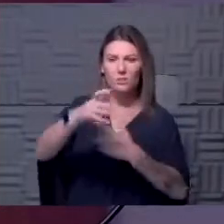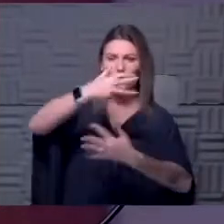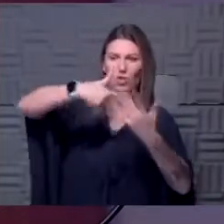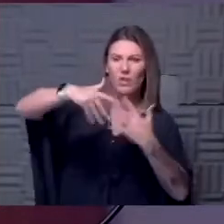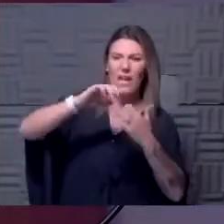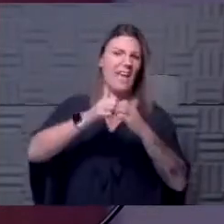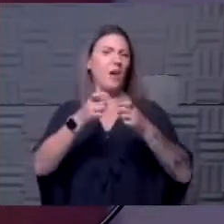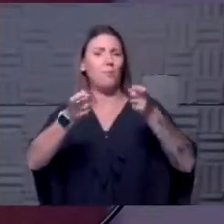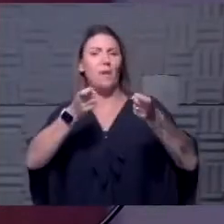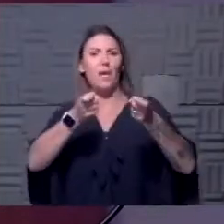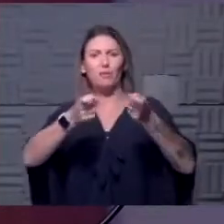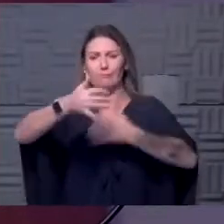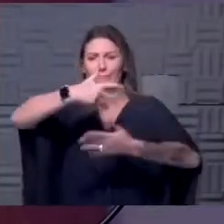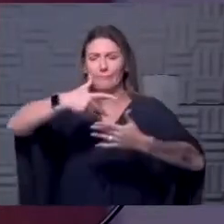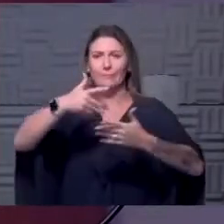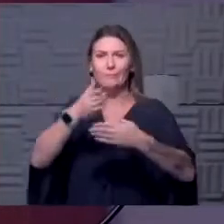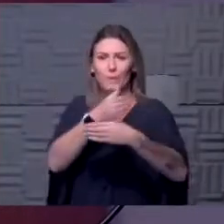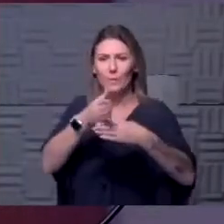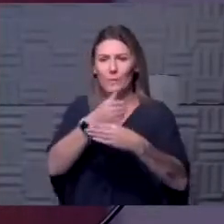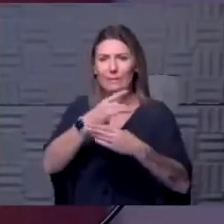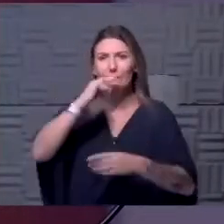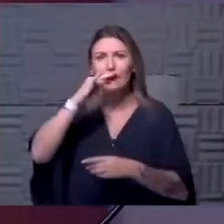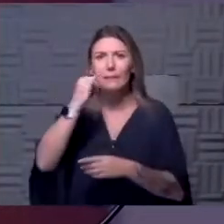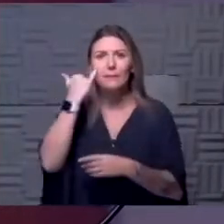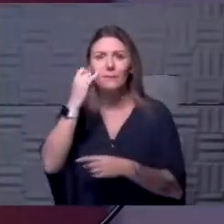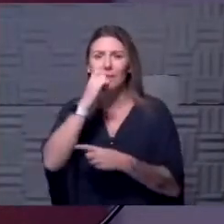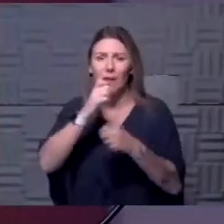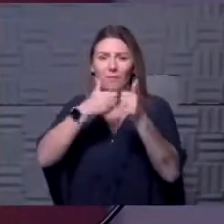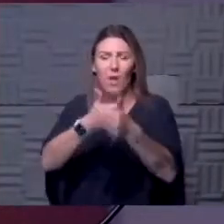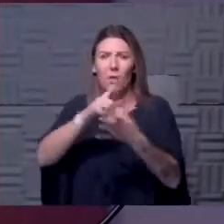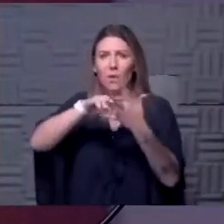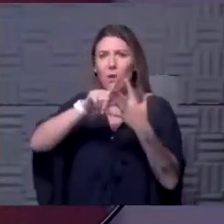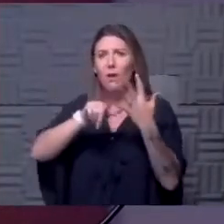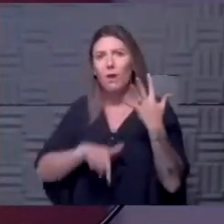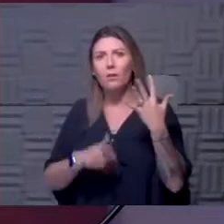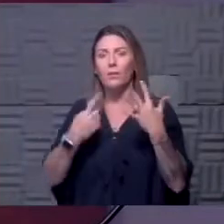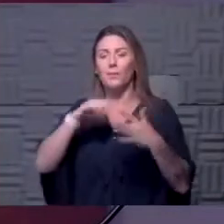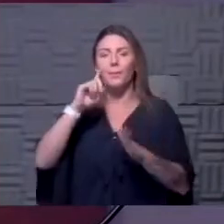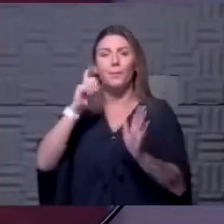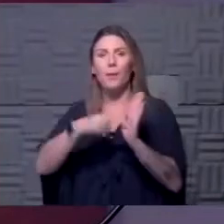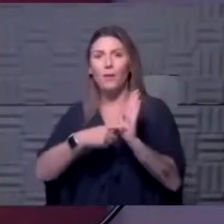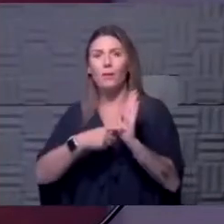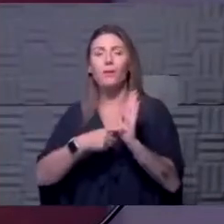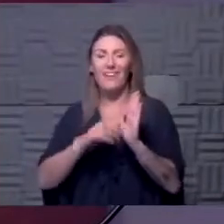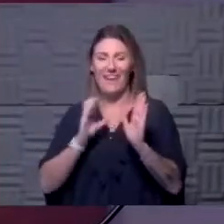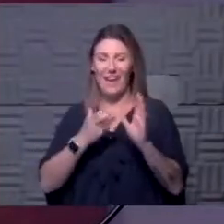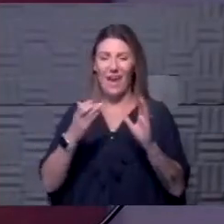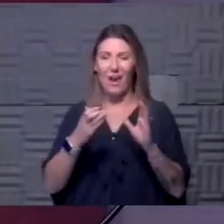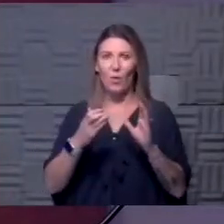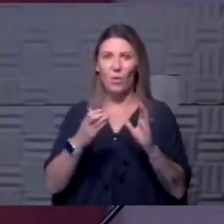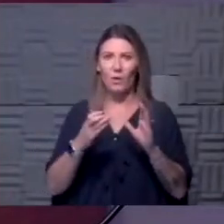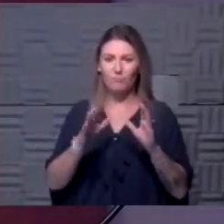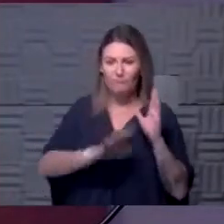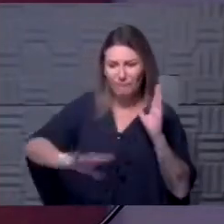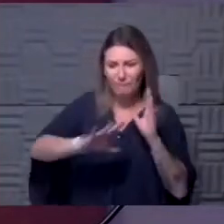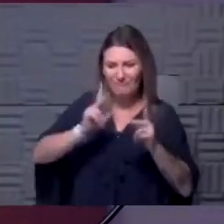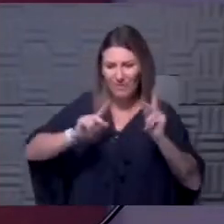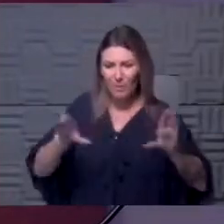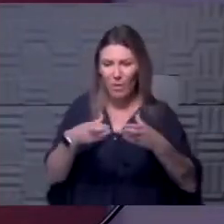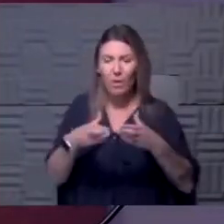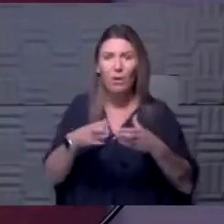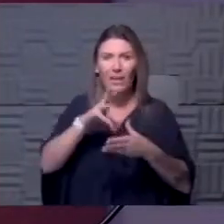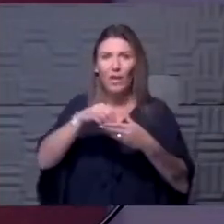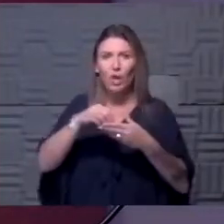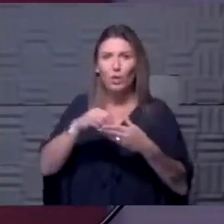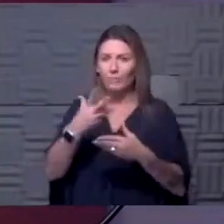interaction between kids if they aren't doing these things, we recognize that because our bubble already included those other